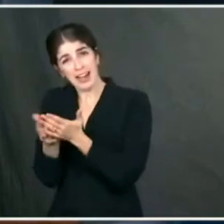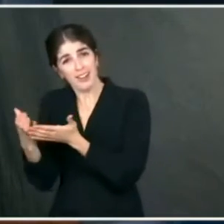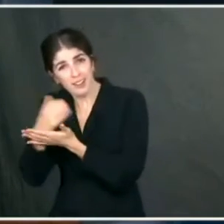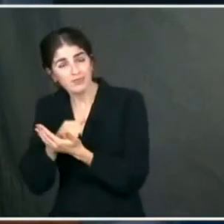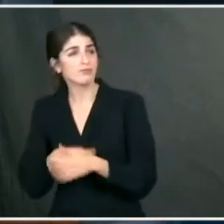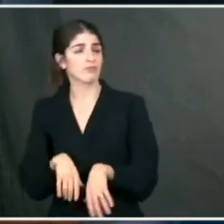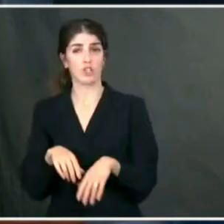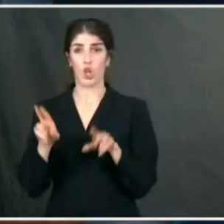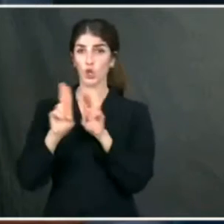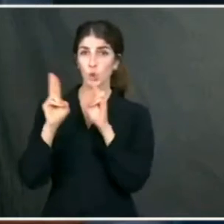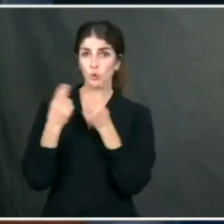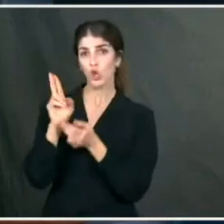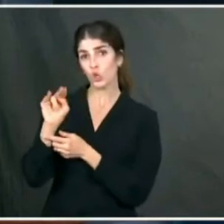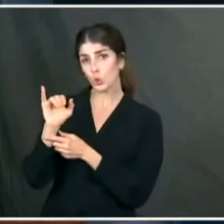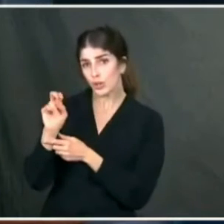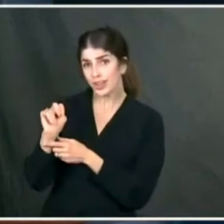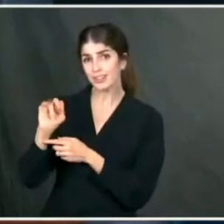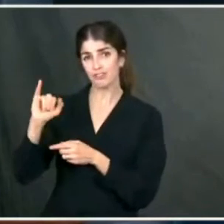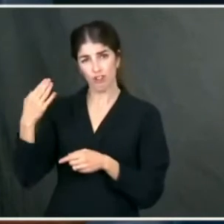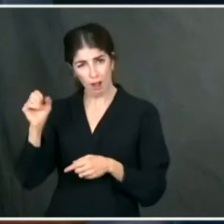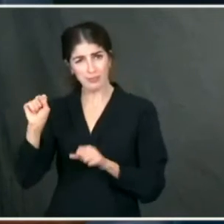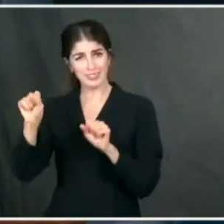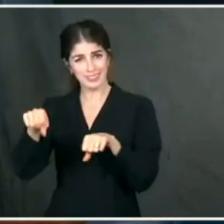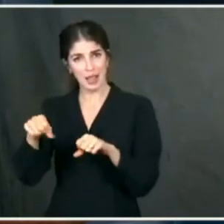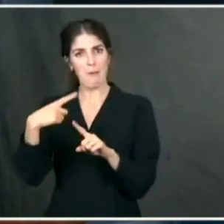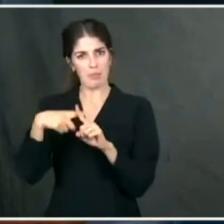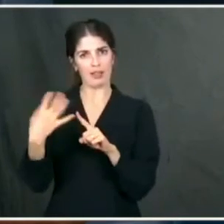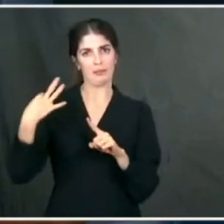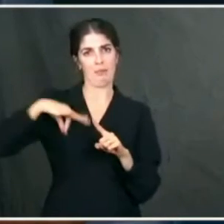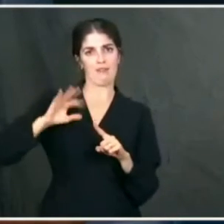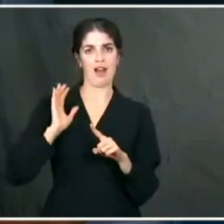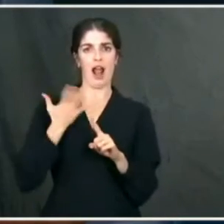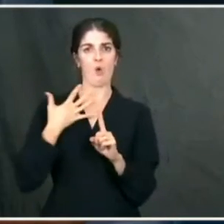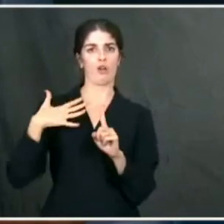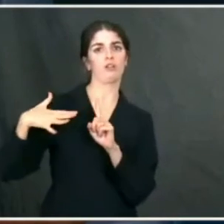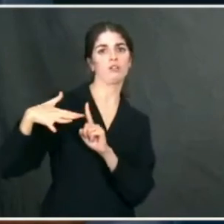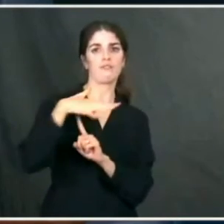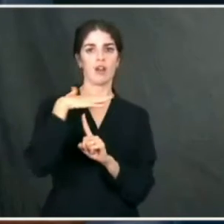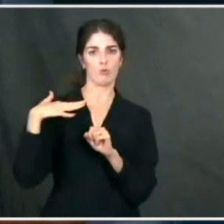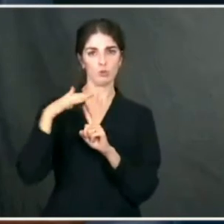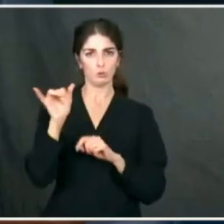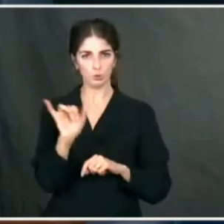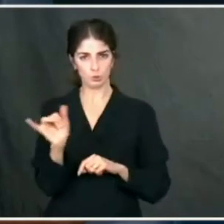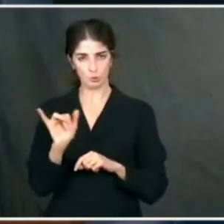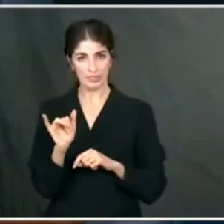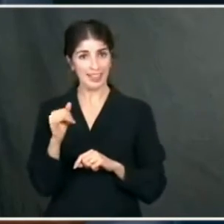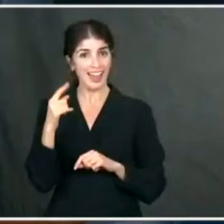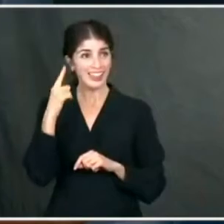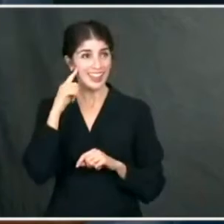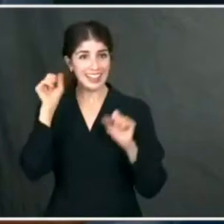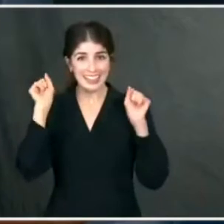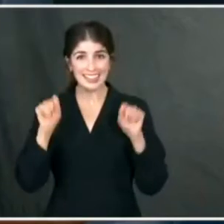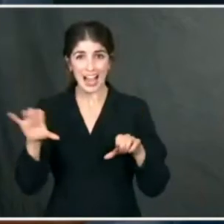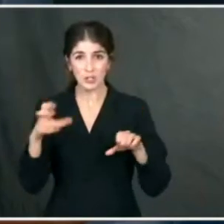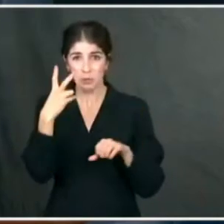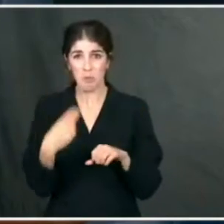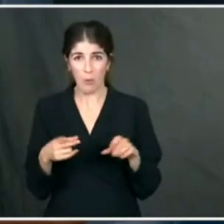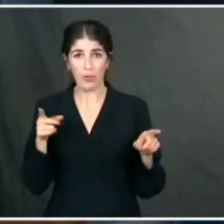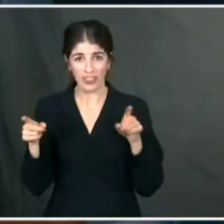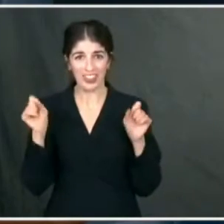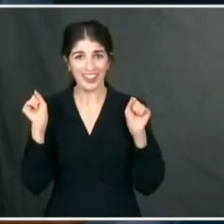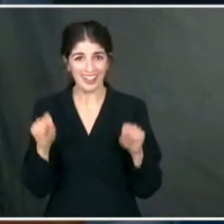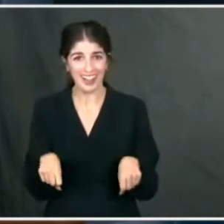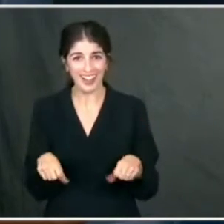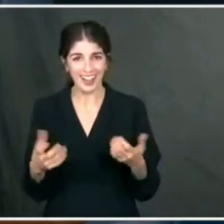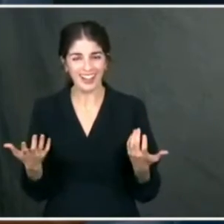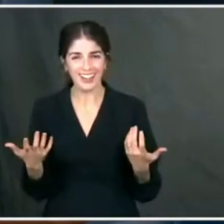jobs, but ones that are also good for our environment. He thinks it's possible to do both. He led an effort when he